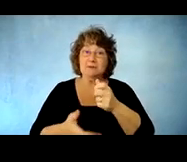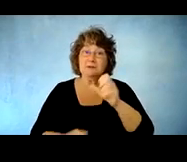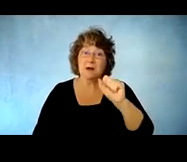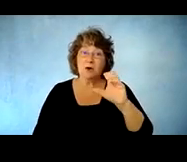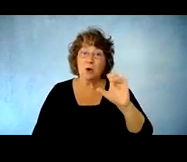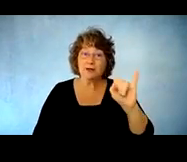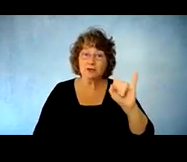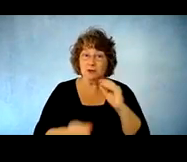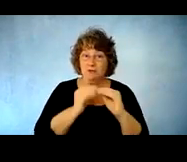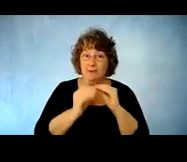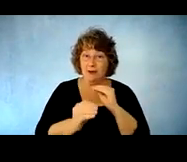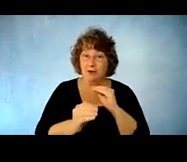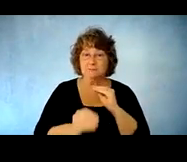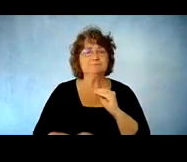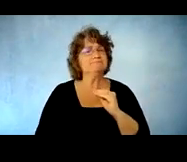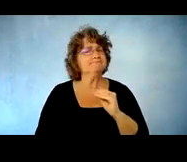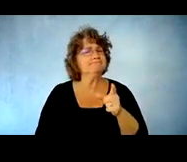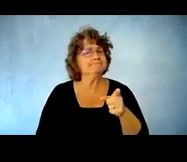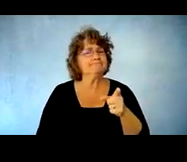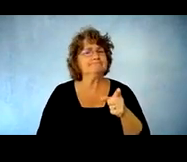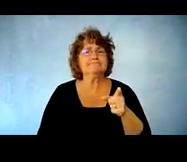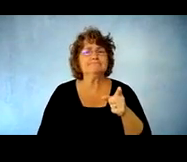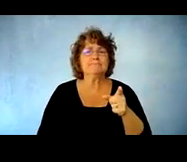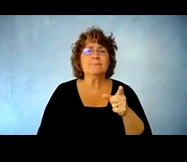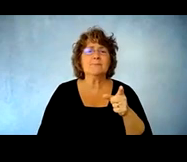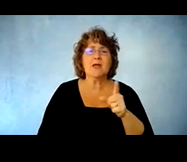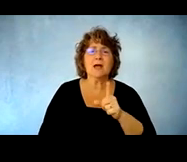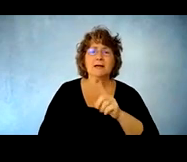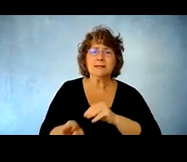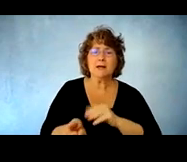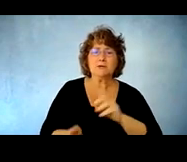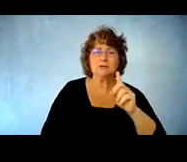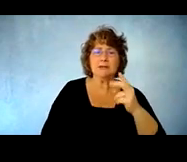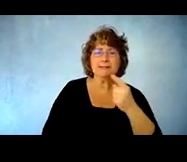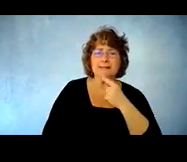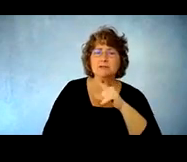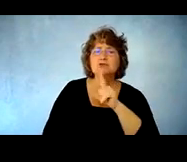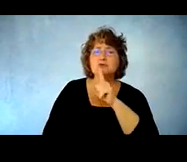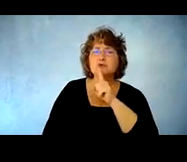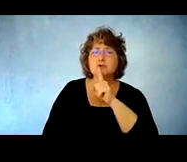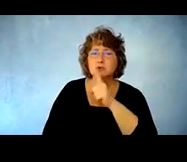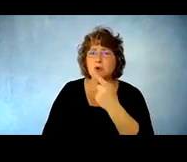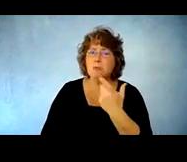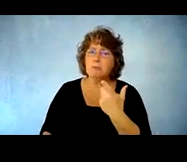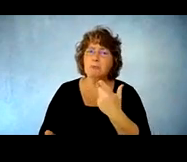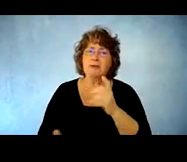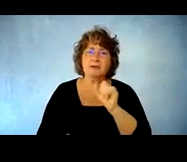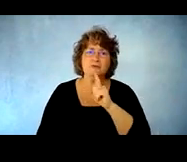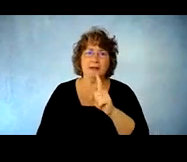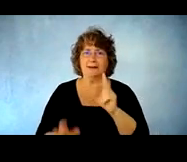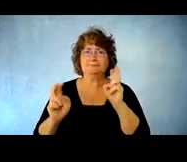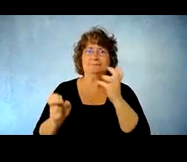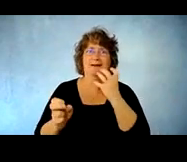know i mean stem cells are are such a hot topic and they're doing a lot of great research in that area um